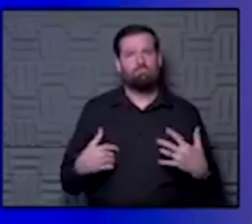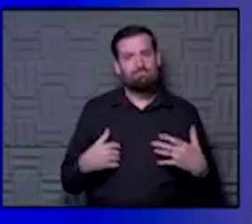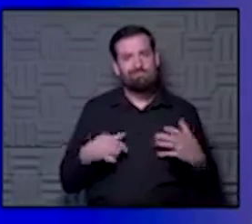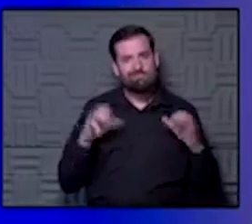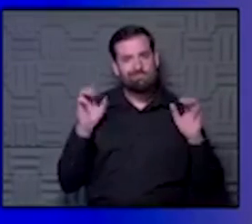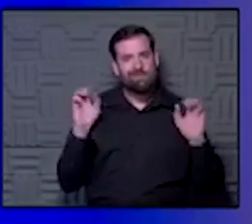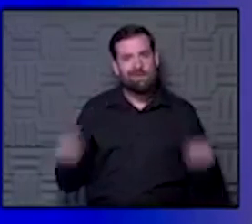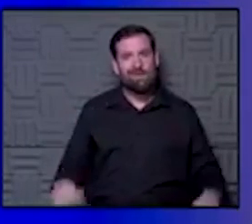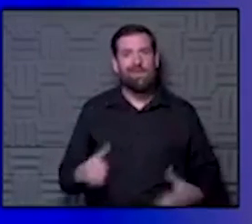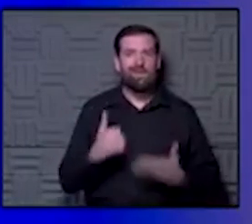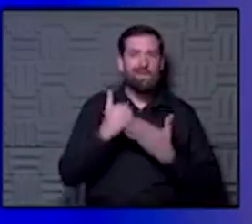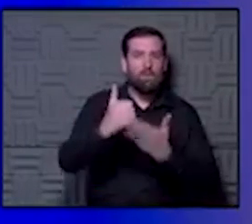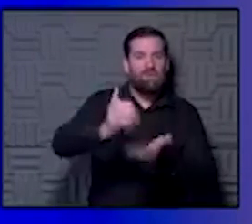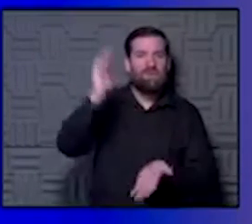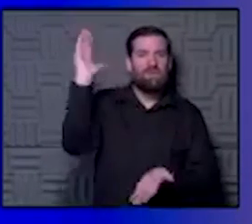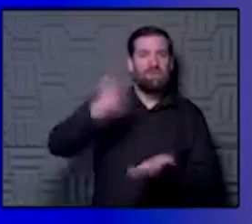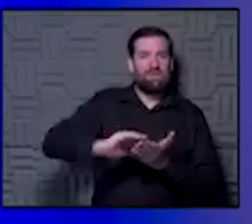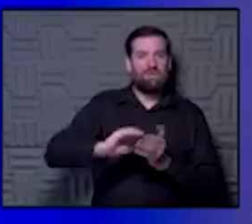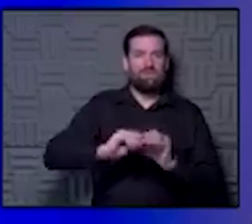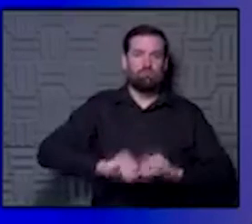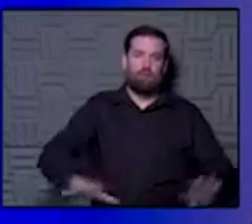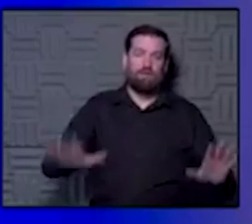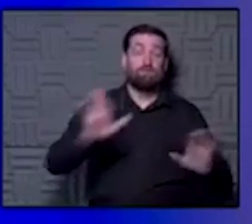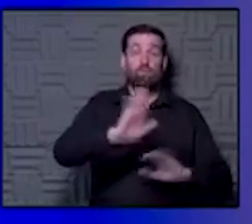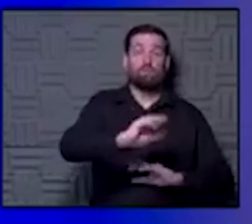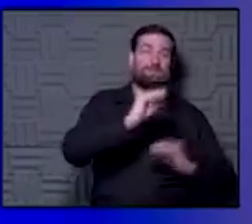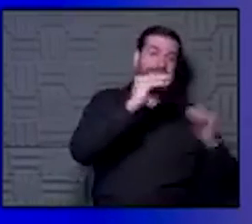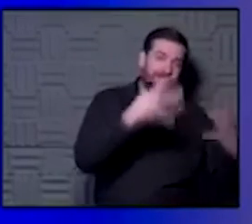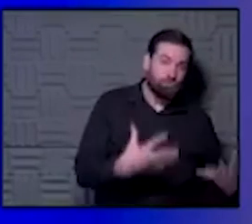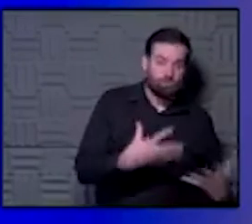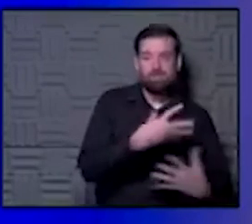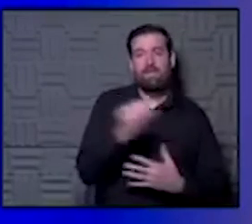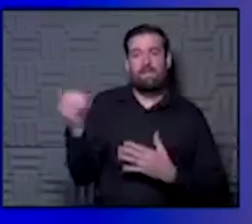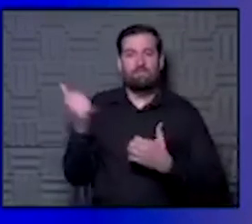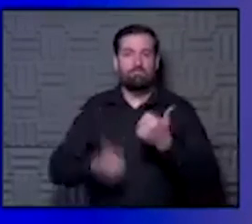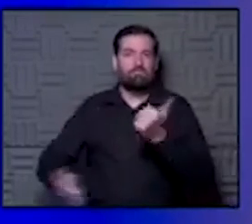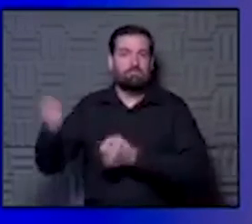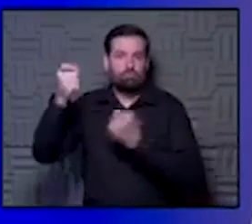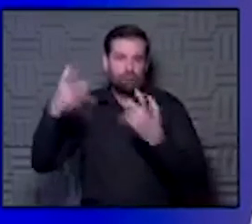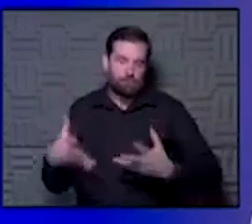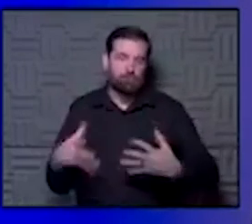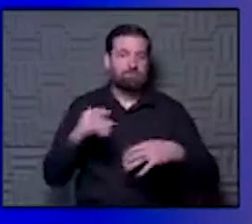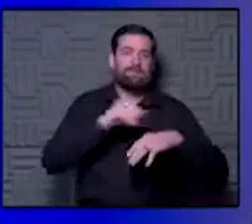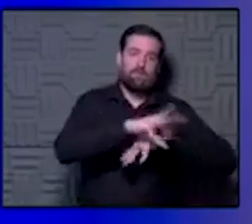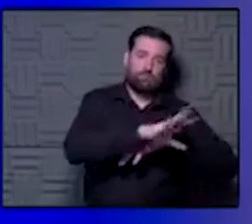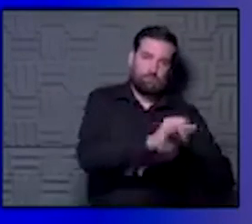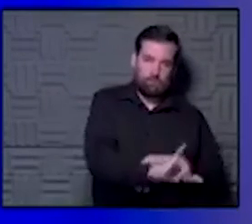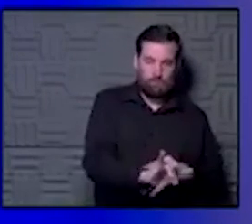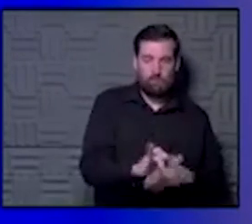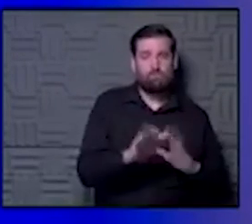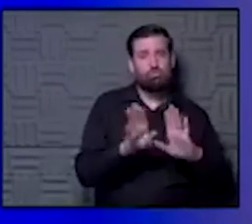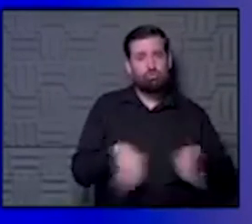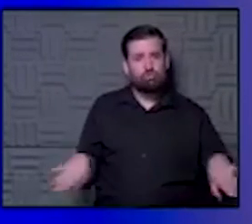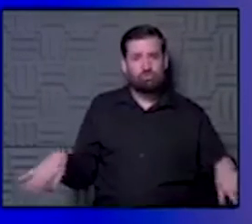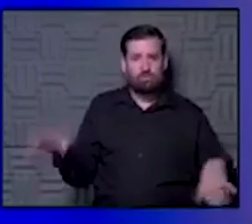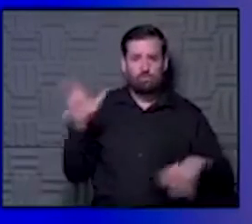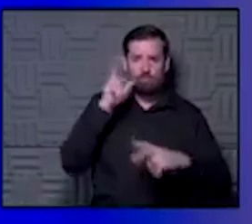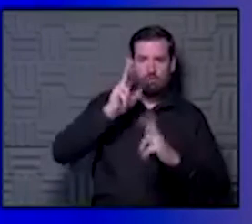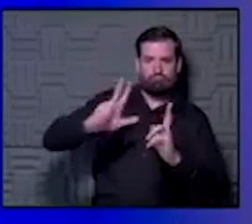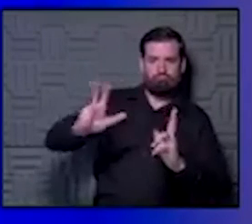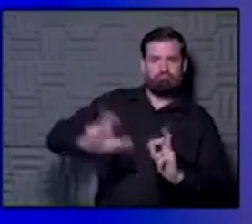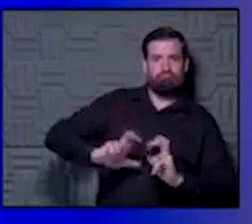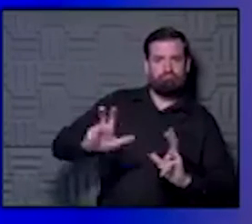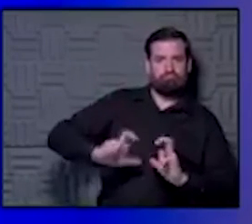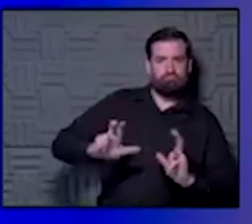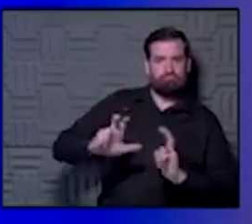help decrease the spread between your teachers and administrators and counselors as well. Because the children are going to really take cues from you and